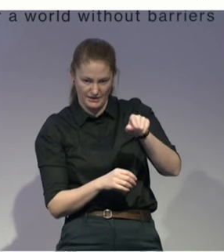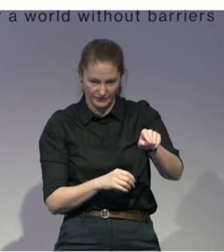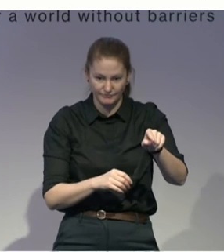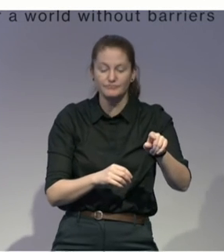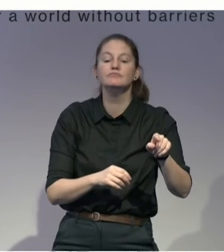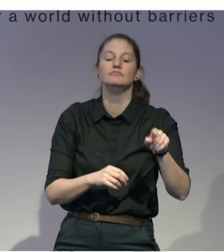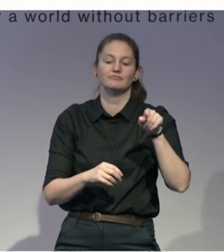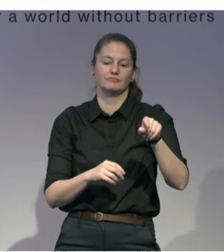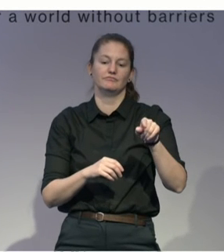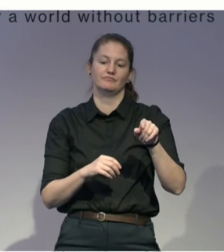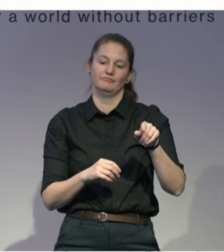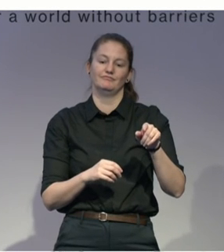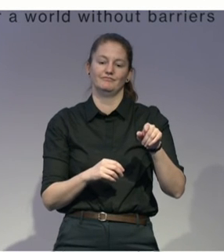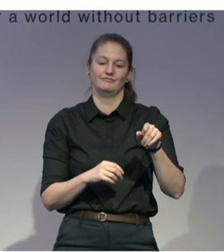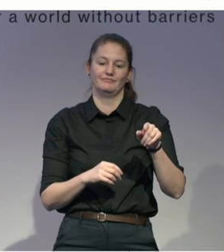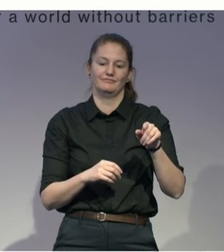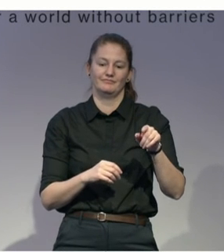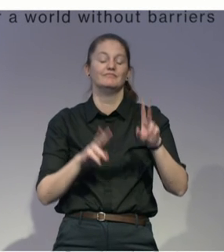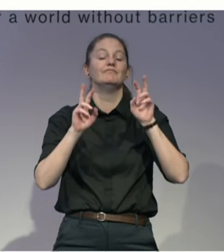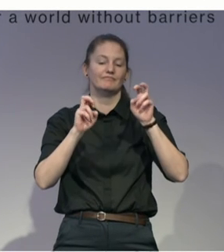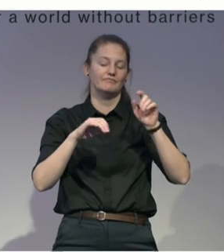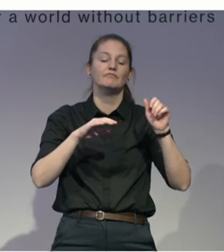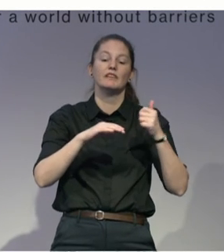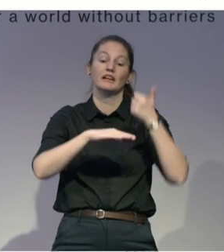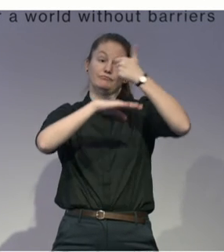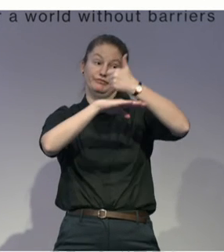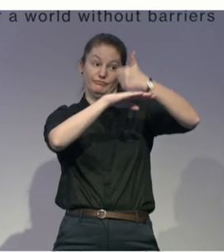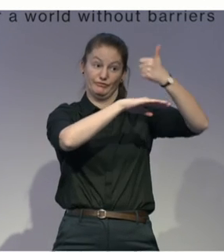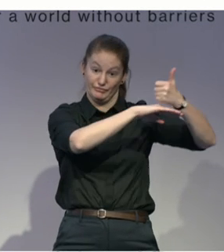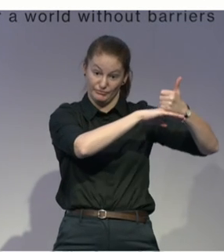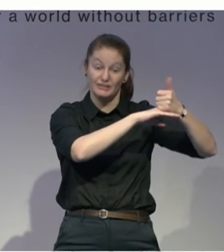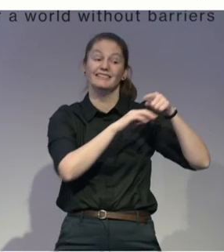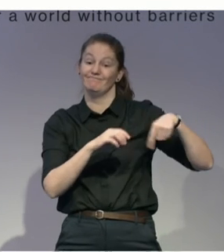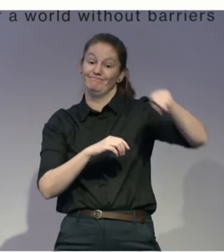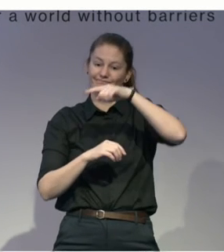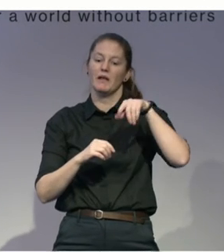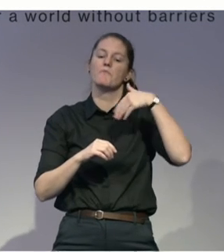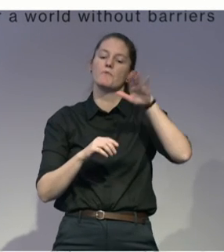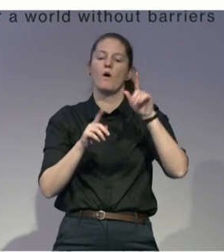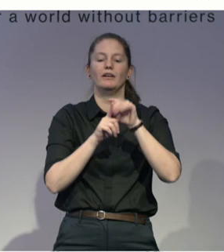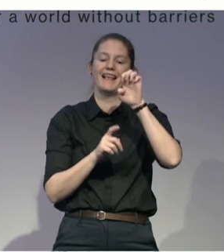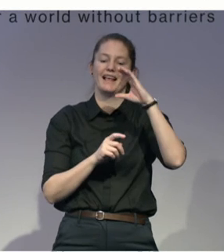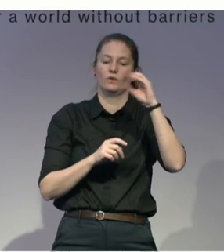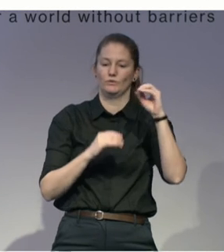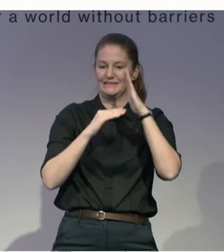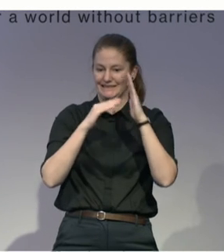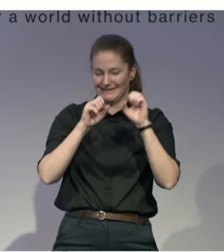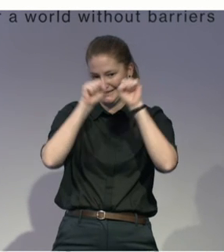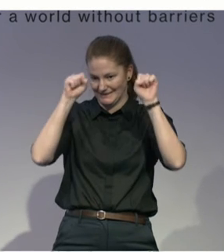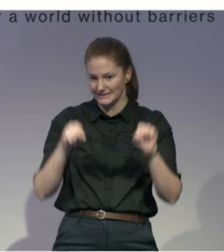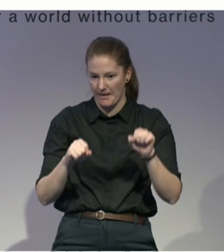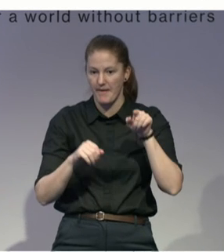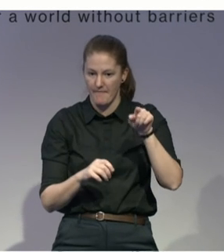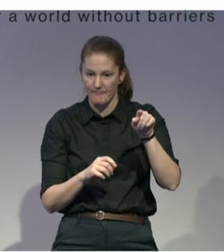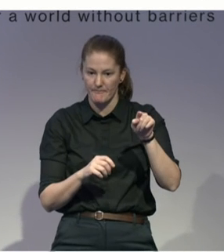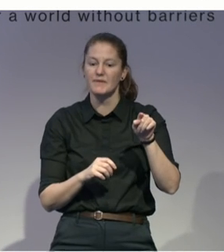employers will be more open to employ persons with disabilities. So on this note, we work from both spectrums. We upscale the